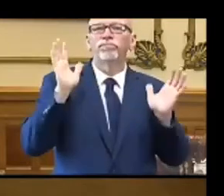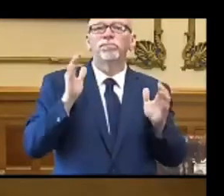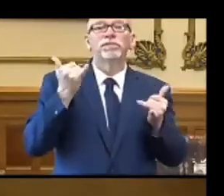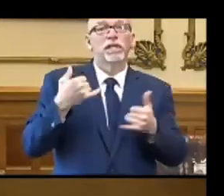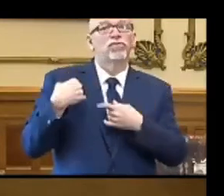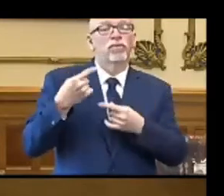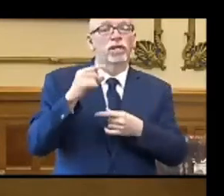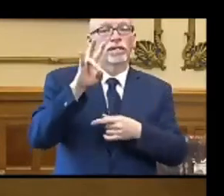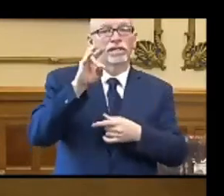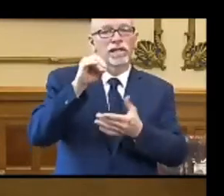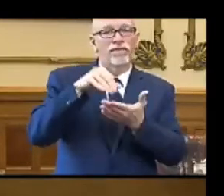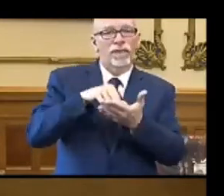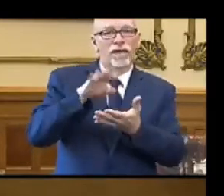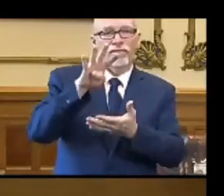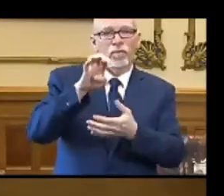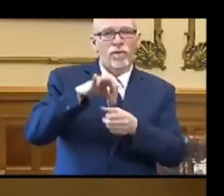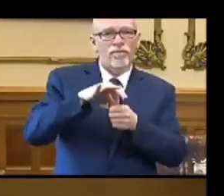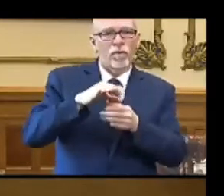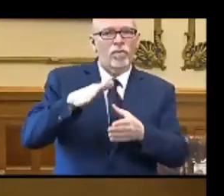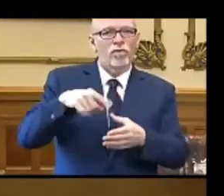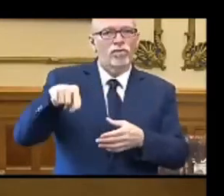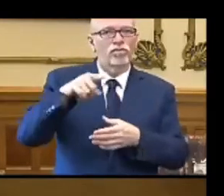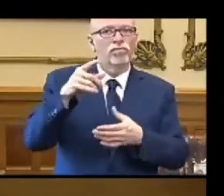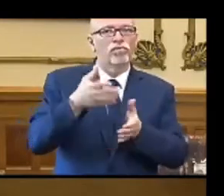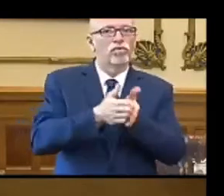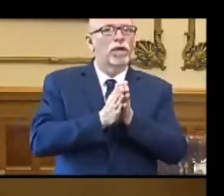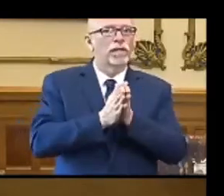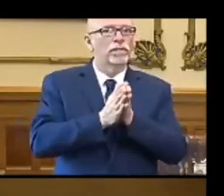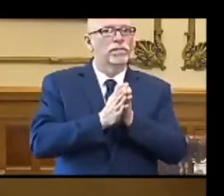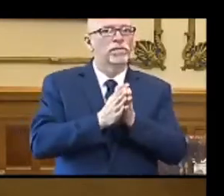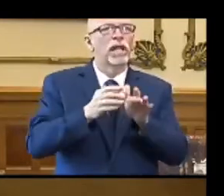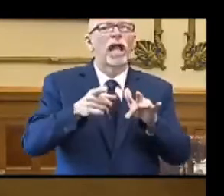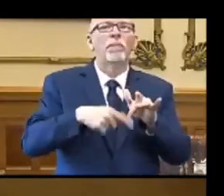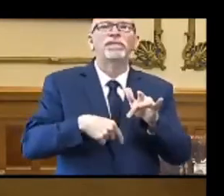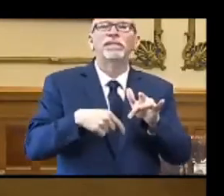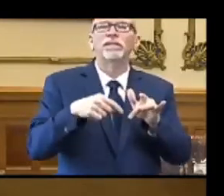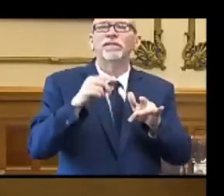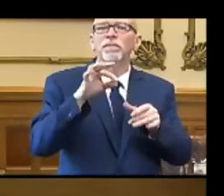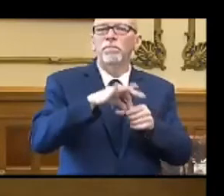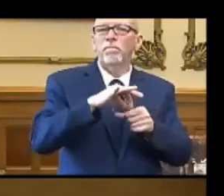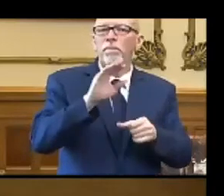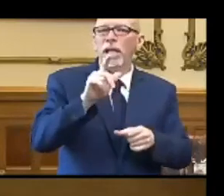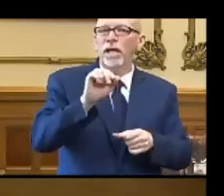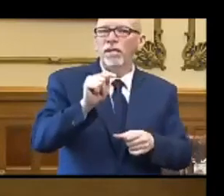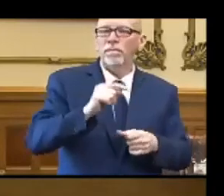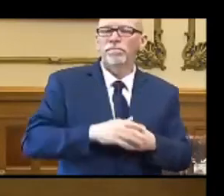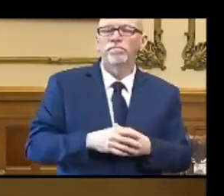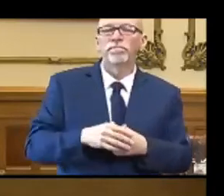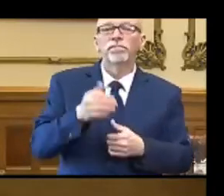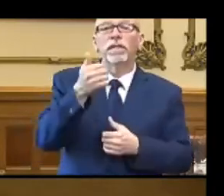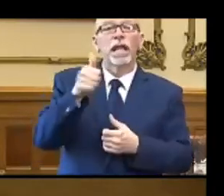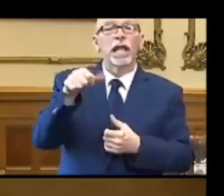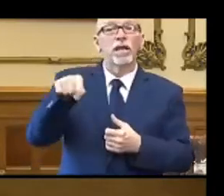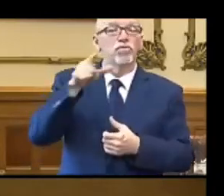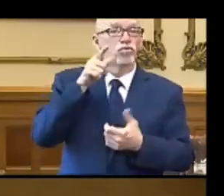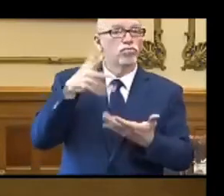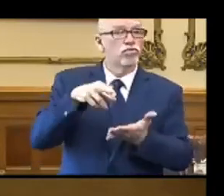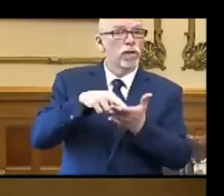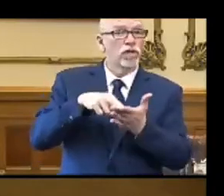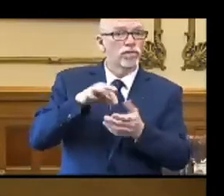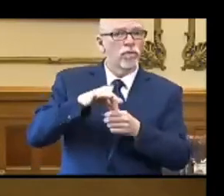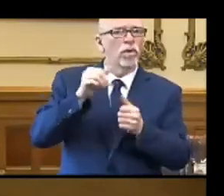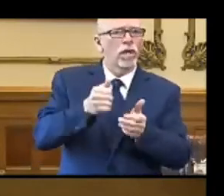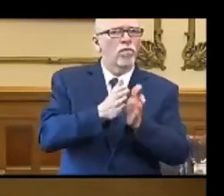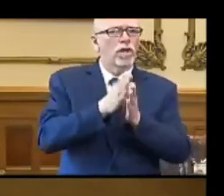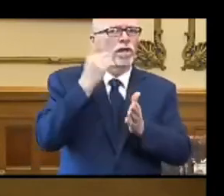,400 voters have requested an absentee ballot. Any registered voter can request an